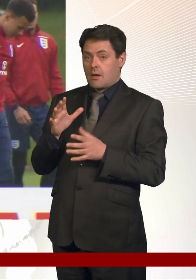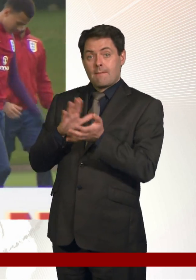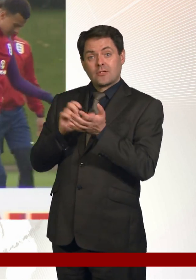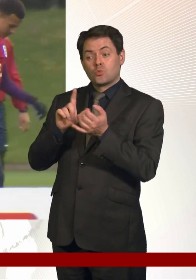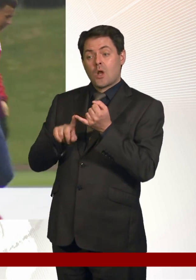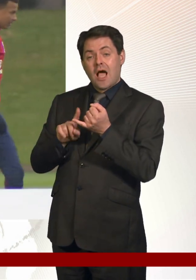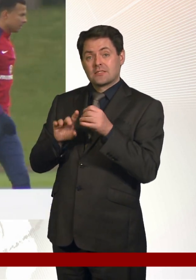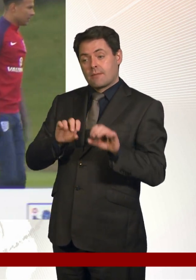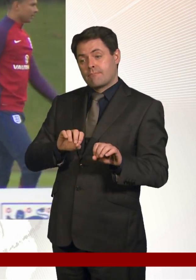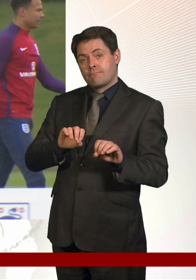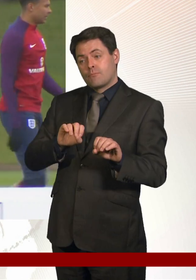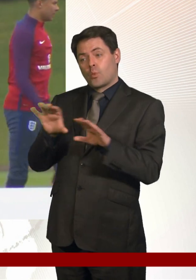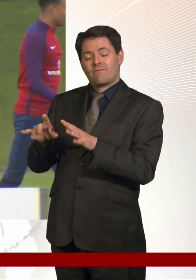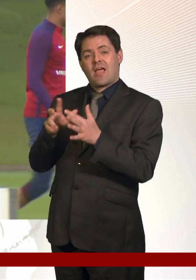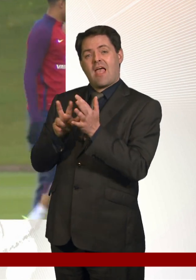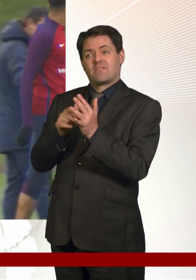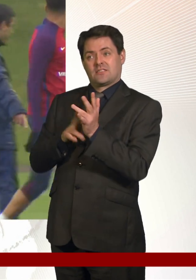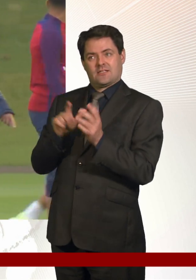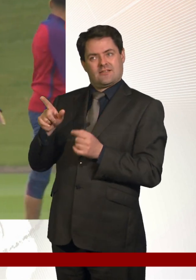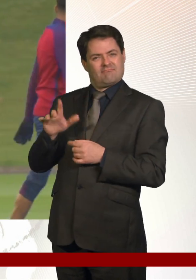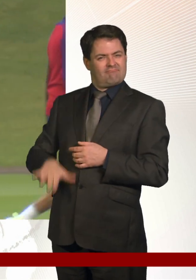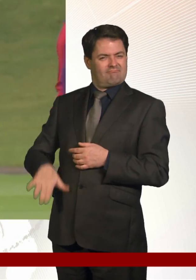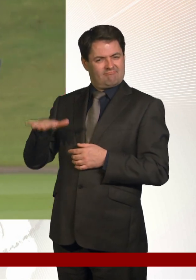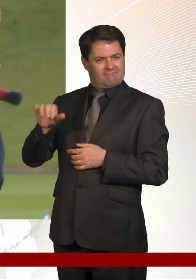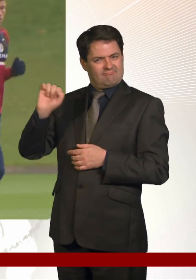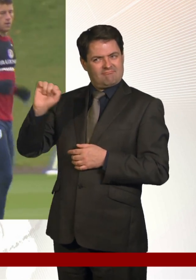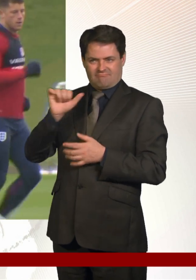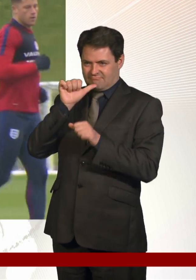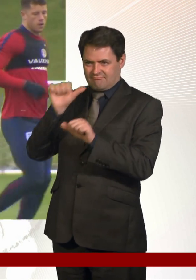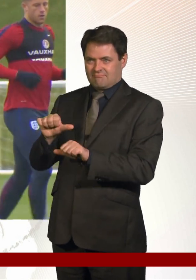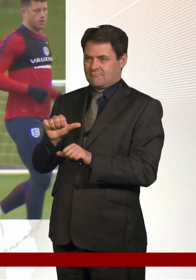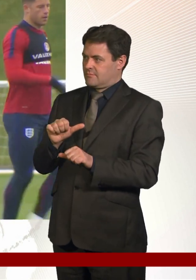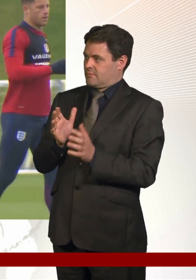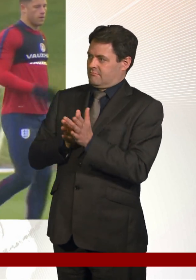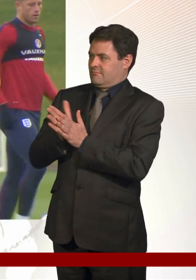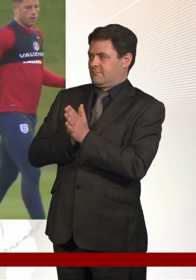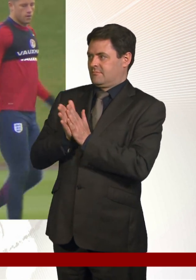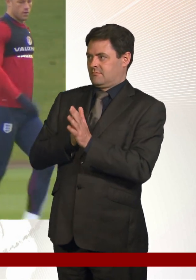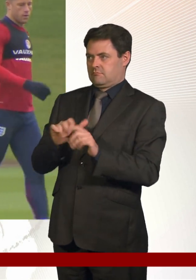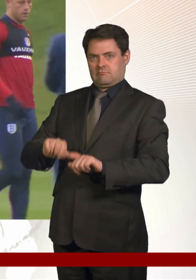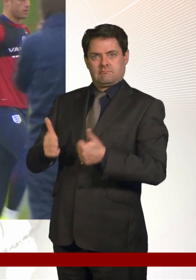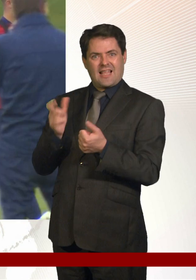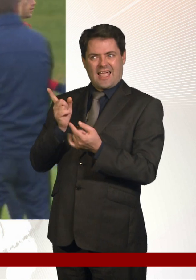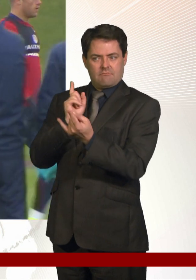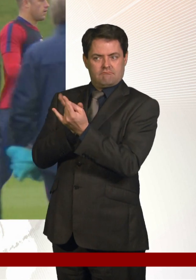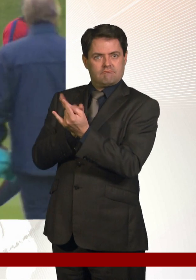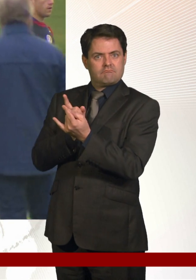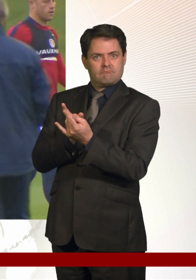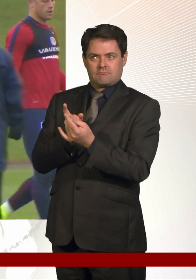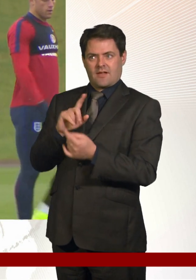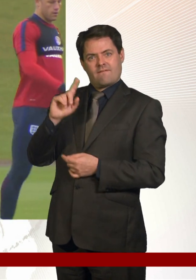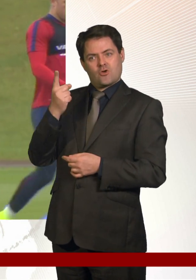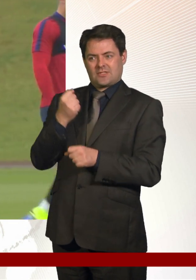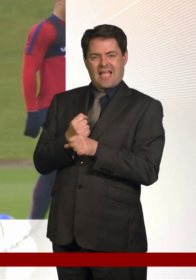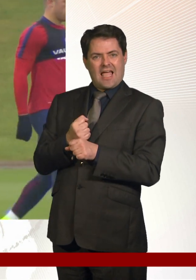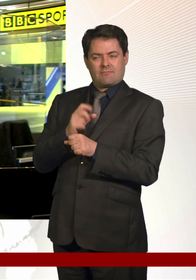United to Everton, his boyhood club, of course, he re-found his top form, really, scoring twice in Everton's first